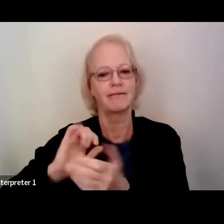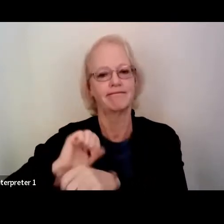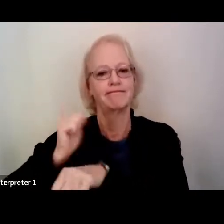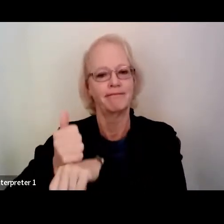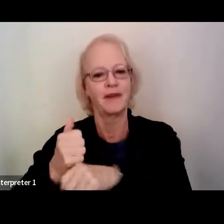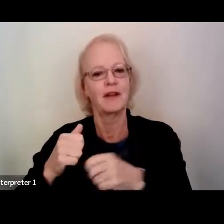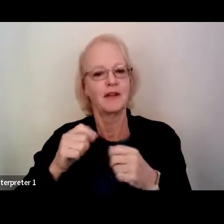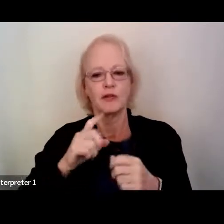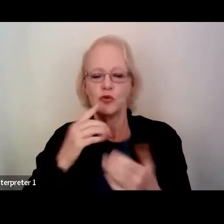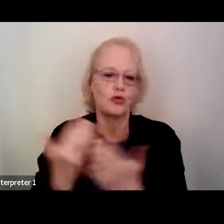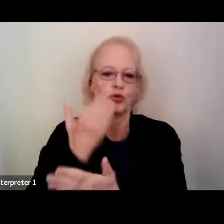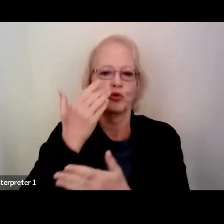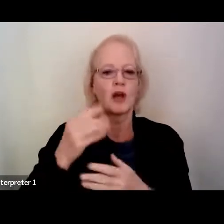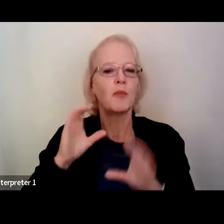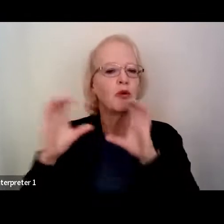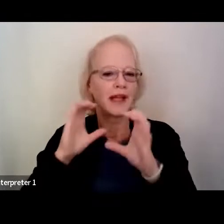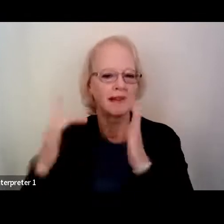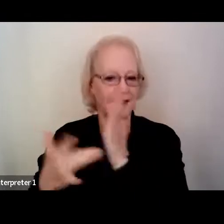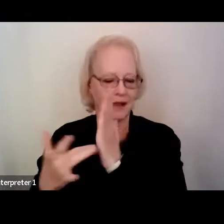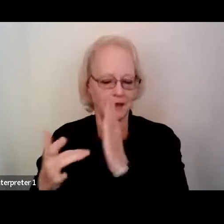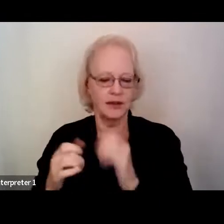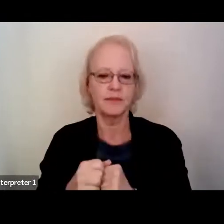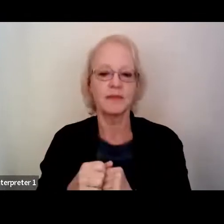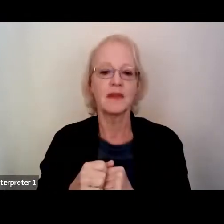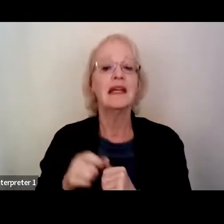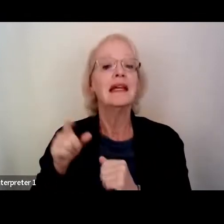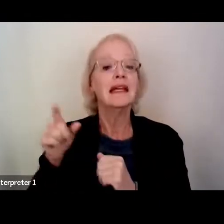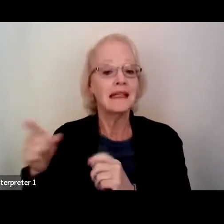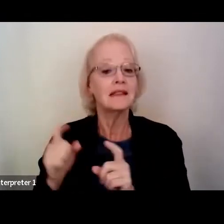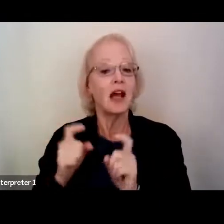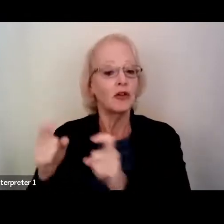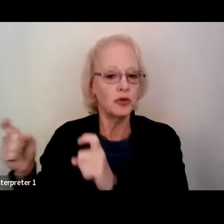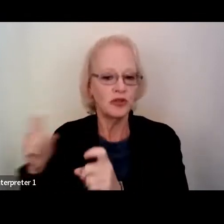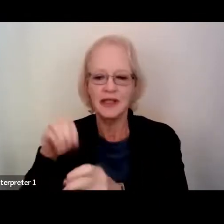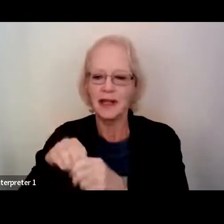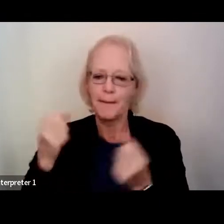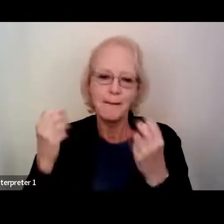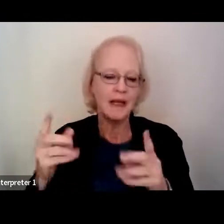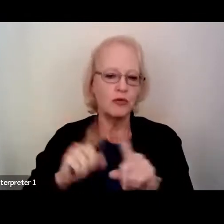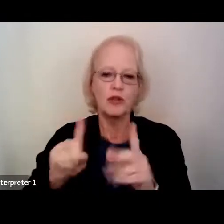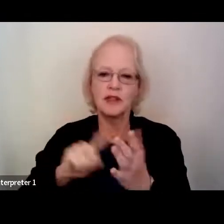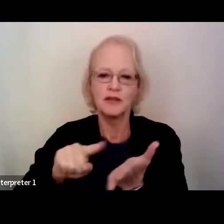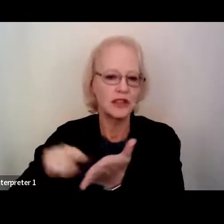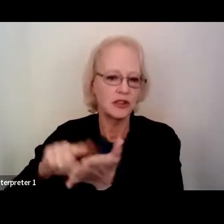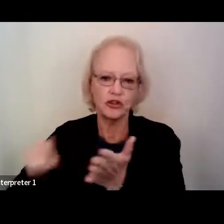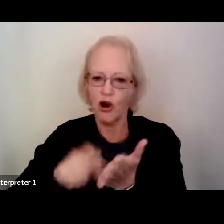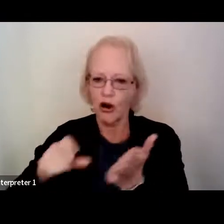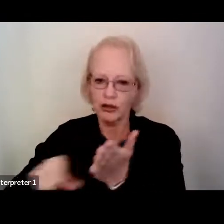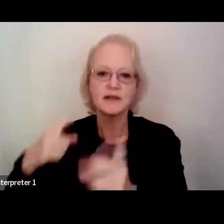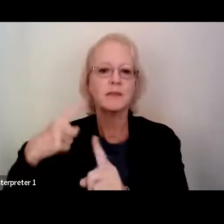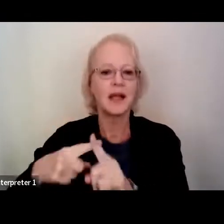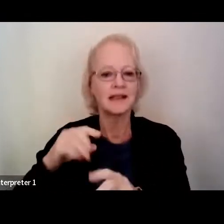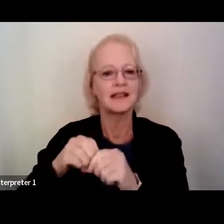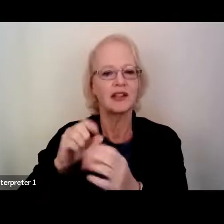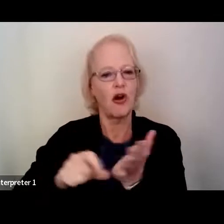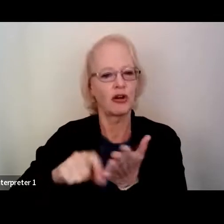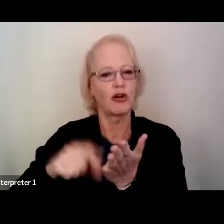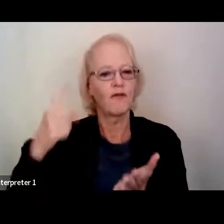technology. His contributions have been featured in many research articles and also in an article for the New York Times.